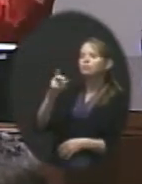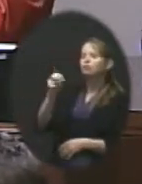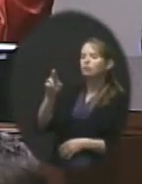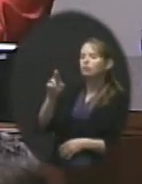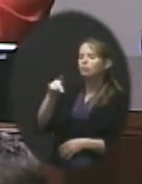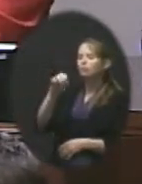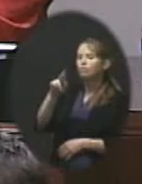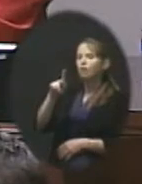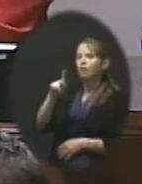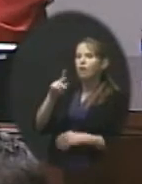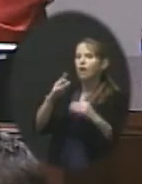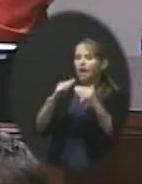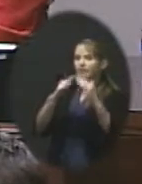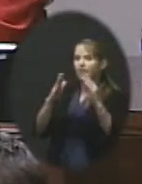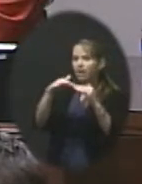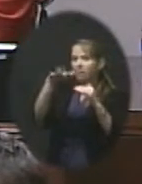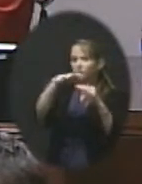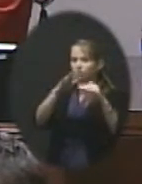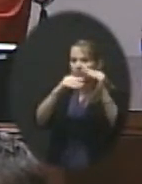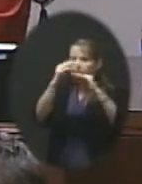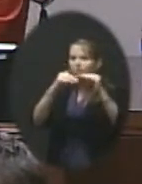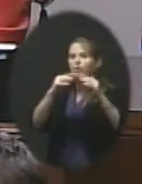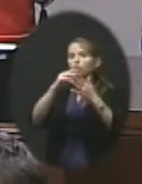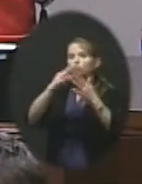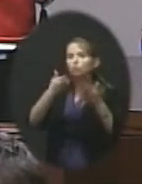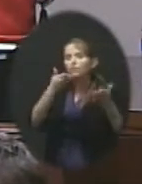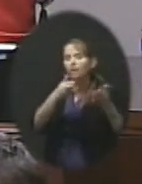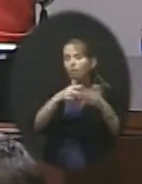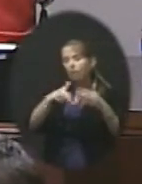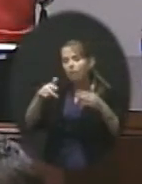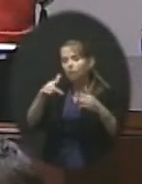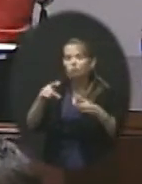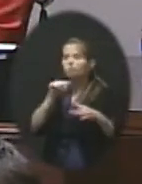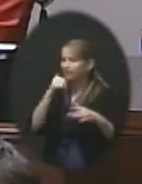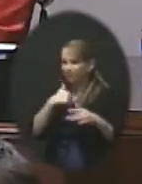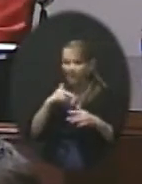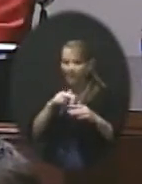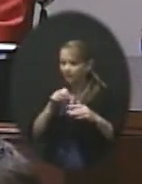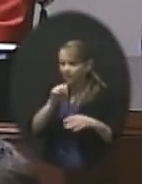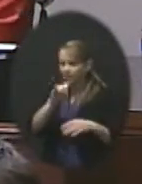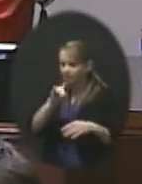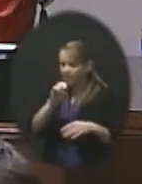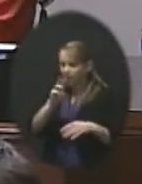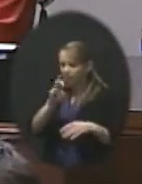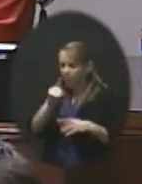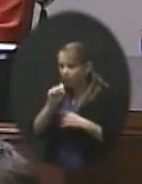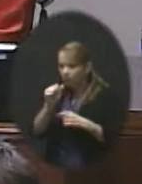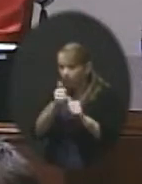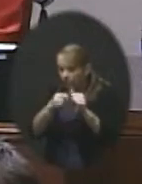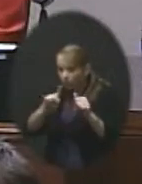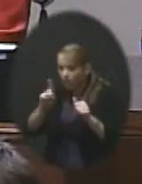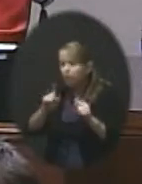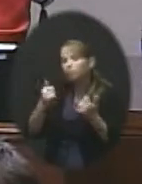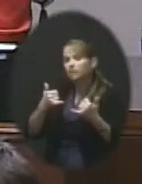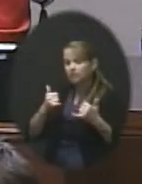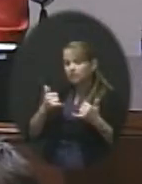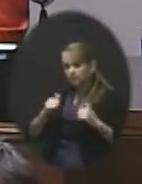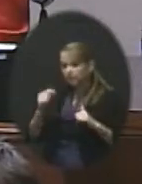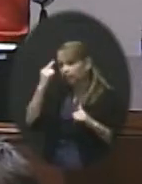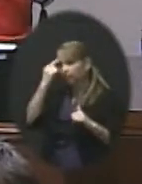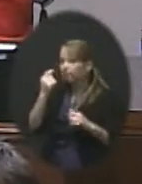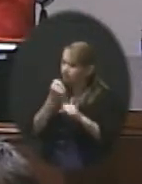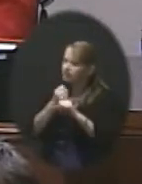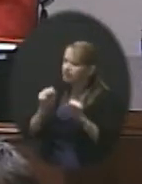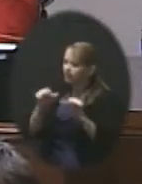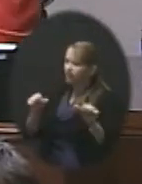walking there were walking through and there weren't sidewalks everywhere. So we still think it's a safe area and a safe walk. And again, we